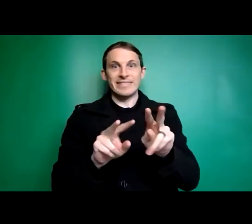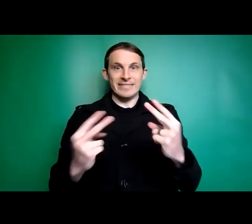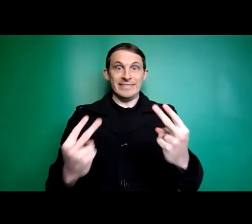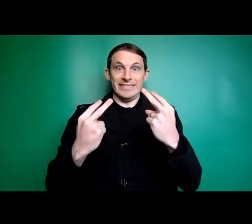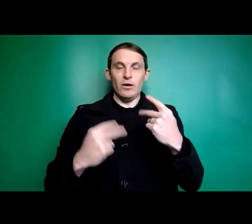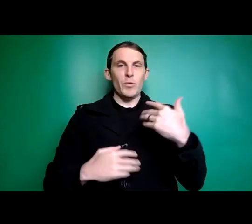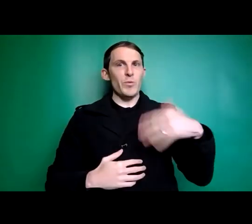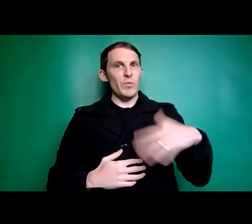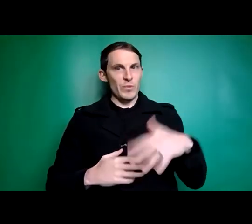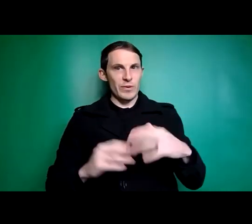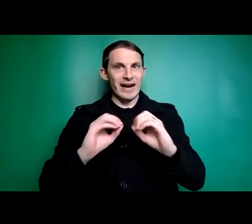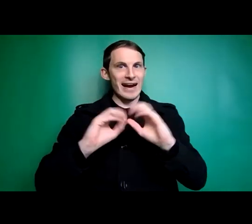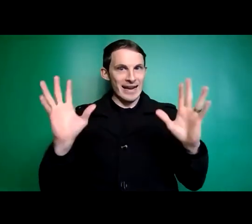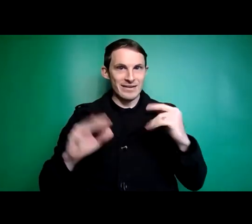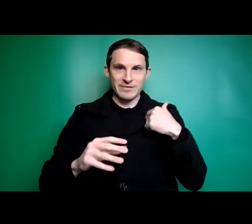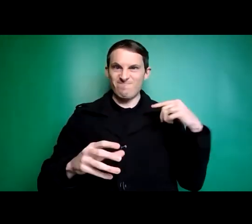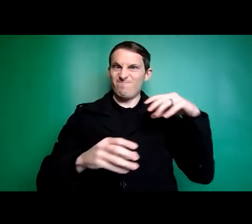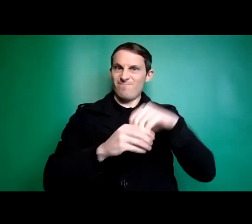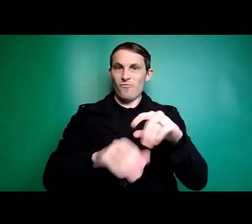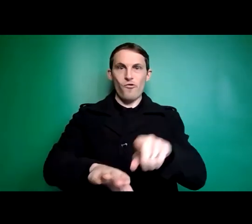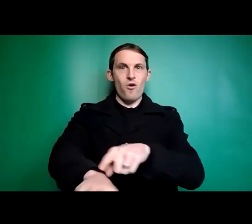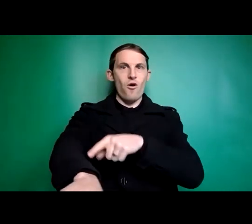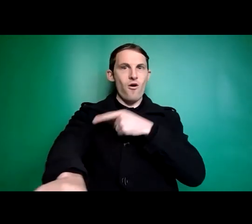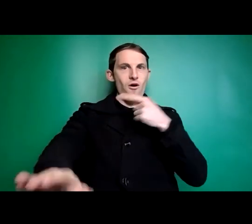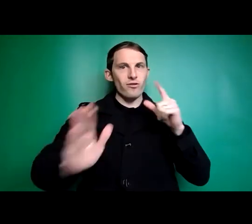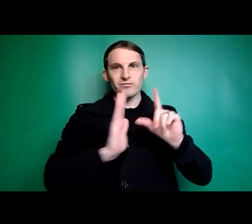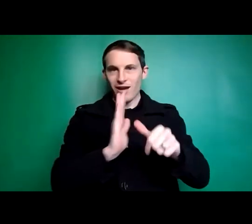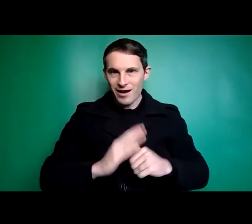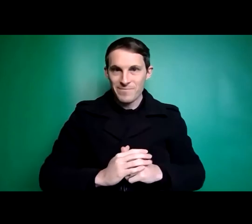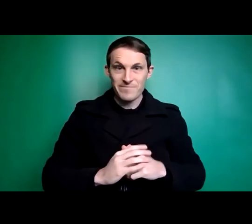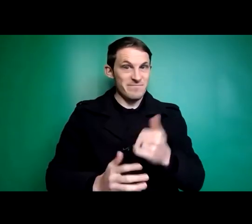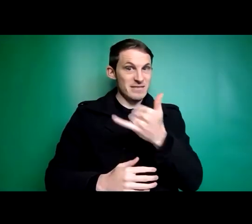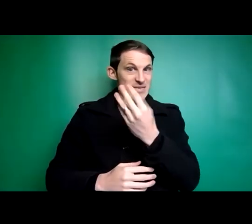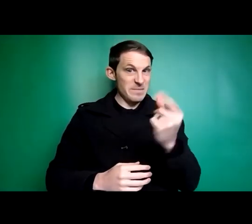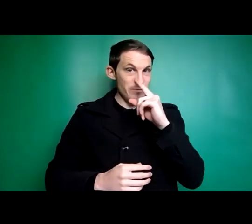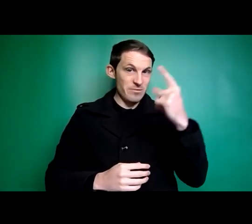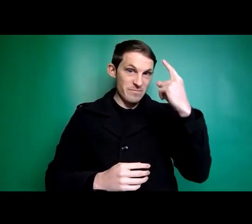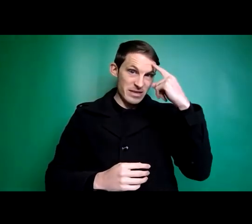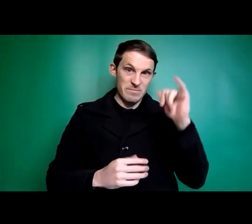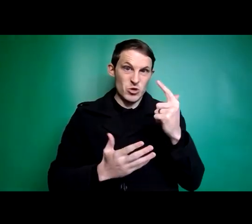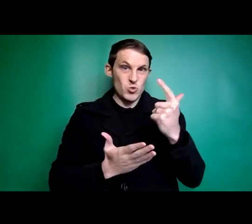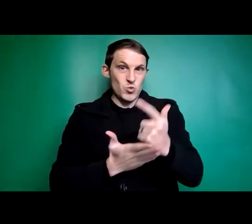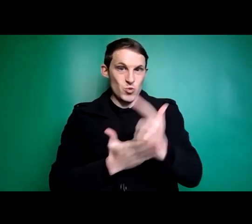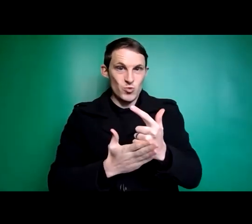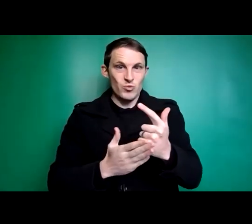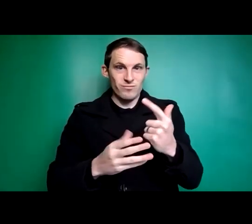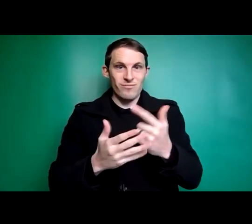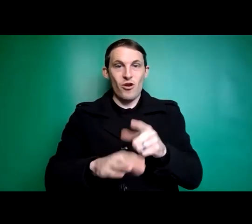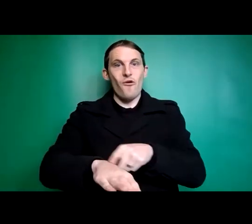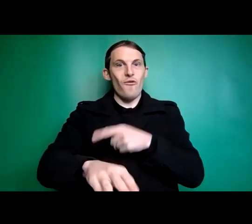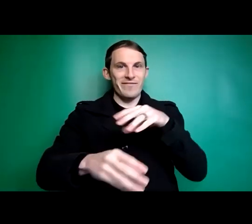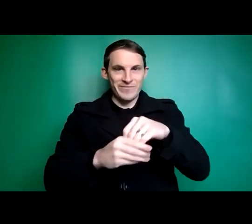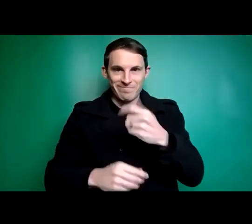tell all of you that I've been around a long, long time. Some people might suggest too long. Now, let's get started